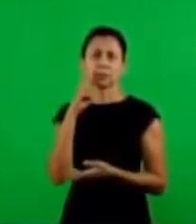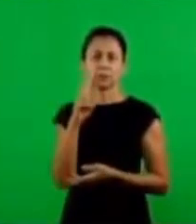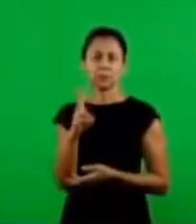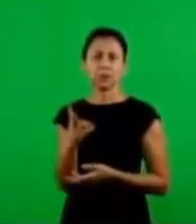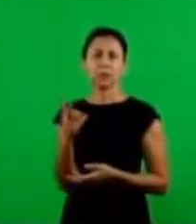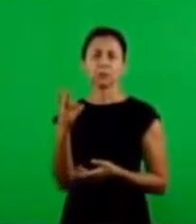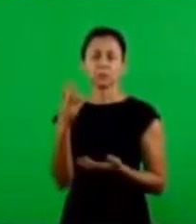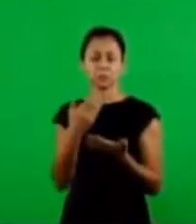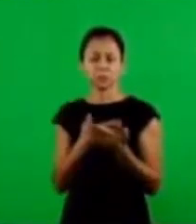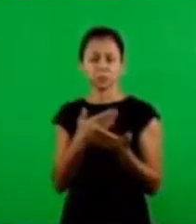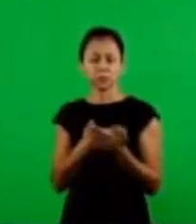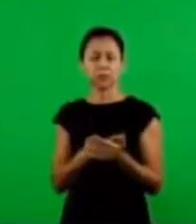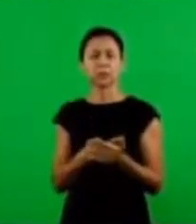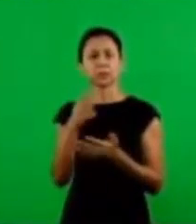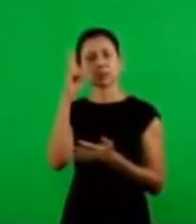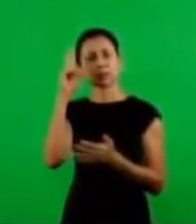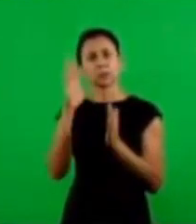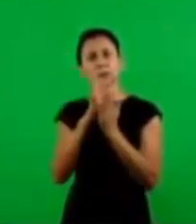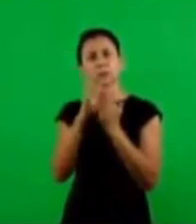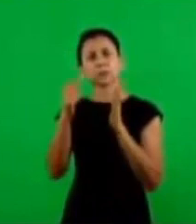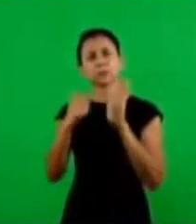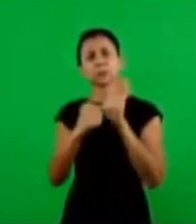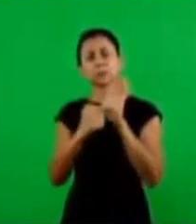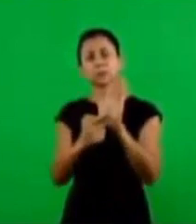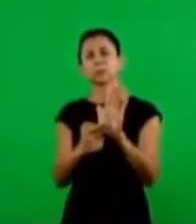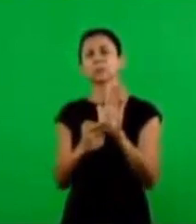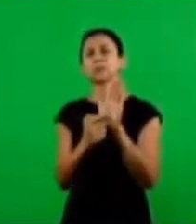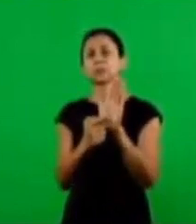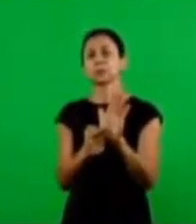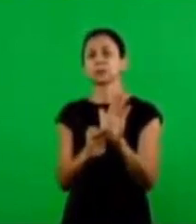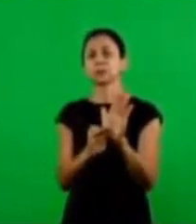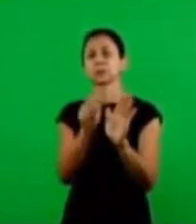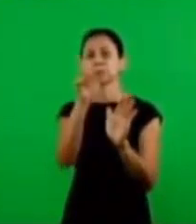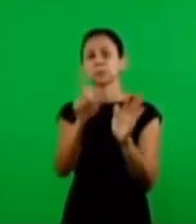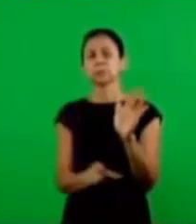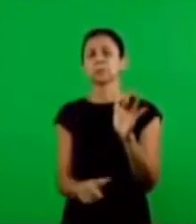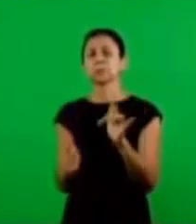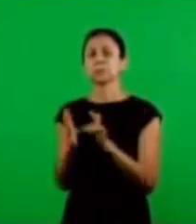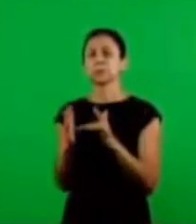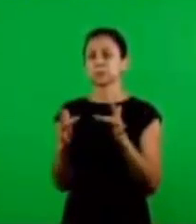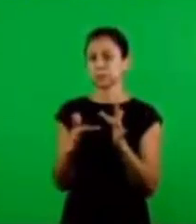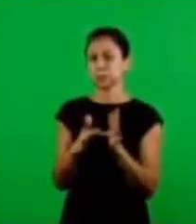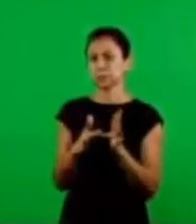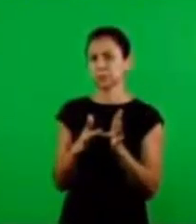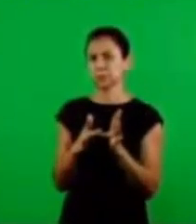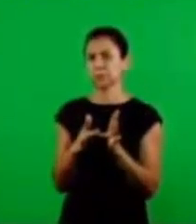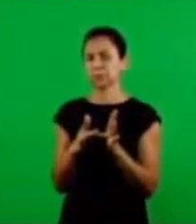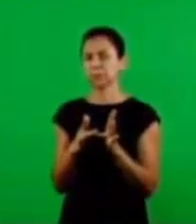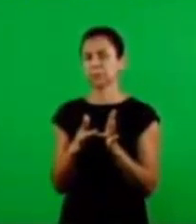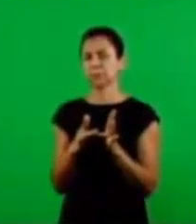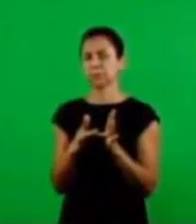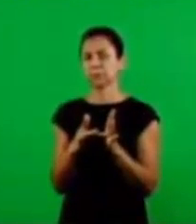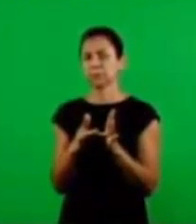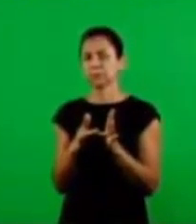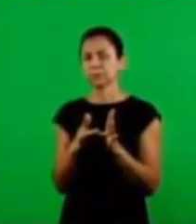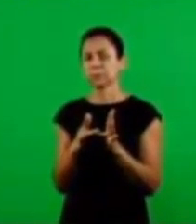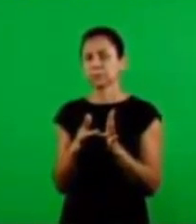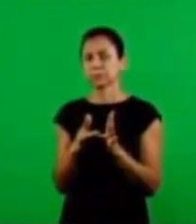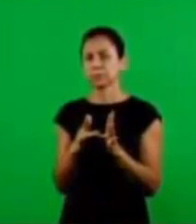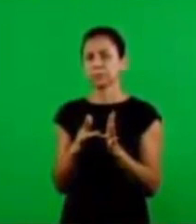the whole history biblical history in the old testament pointing to the glorification of jesus so the glorification of jesus